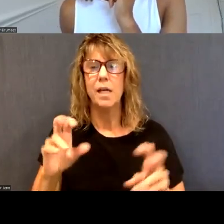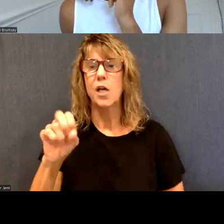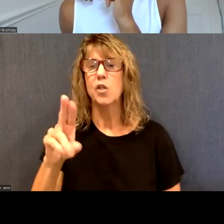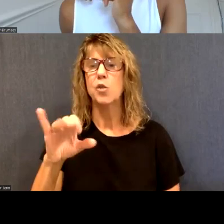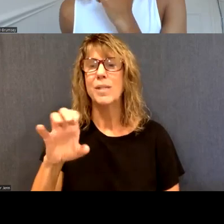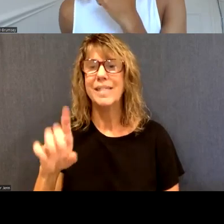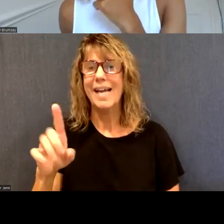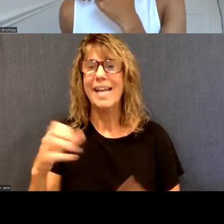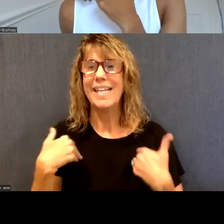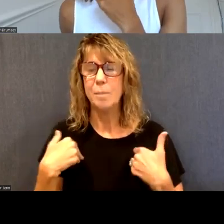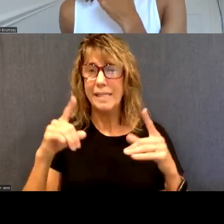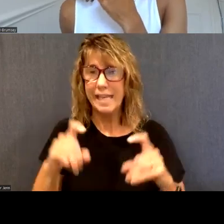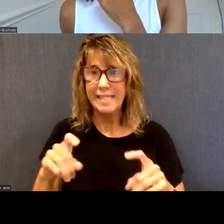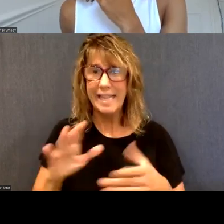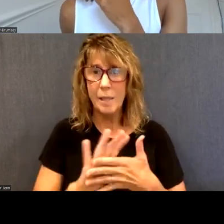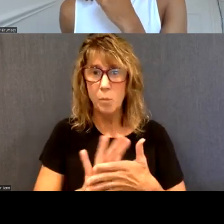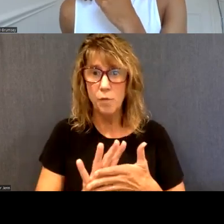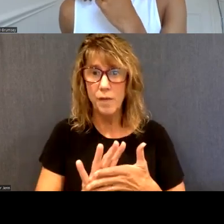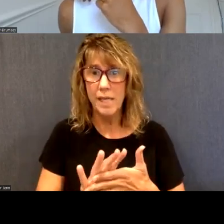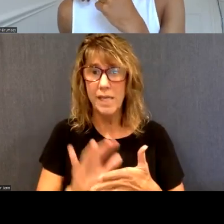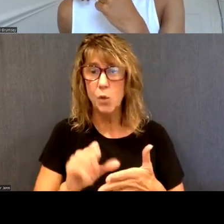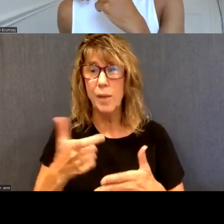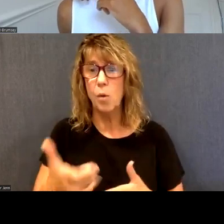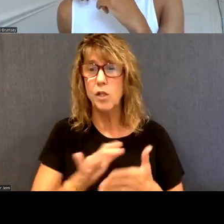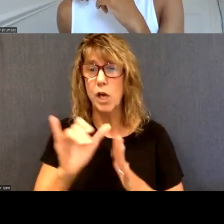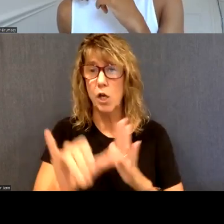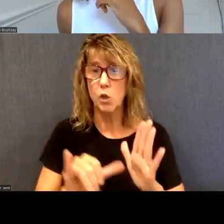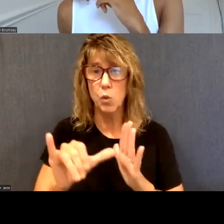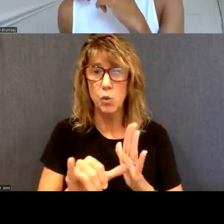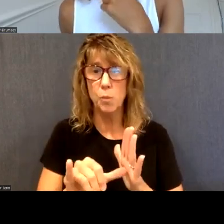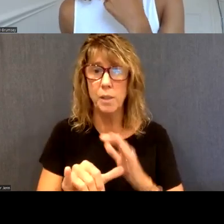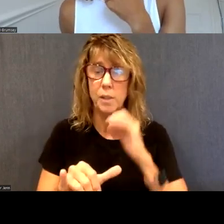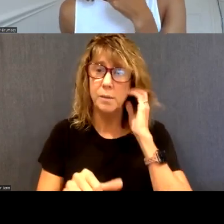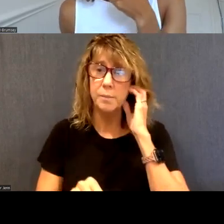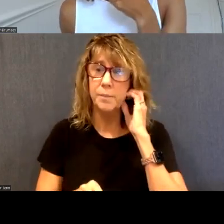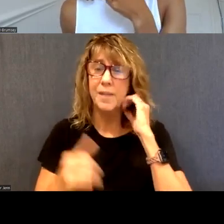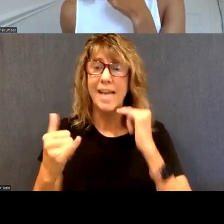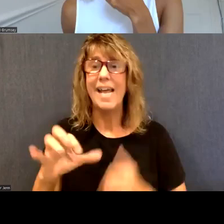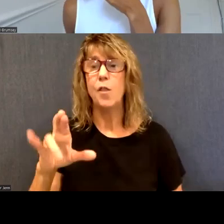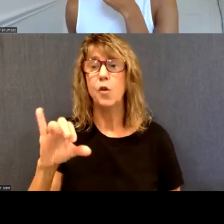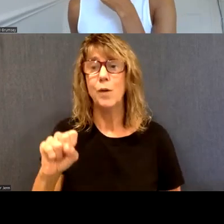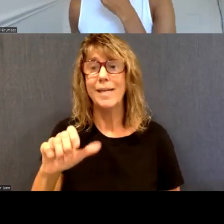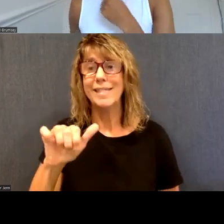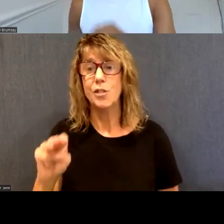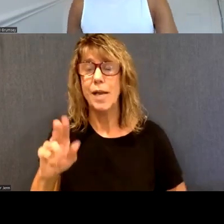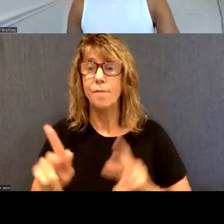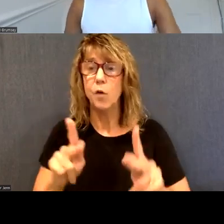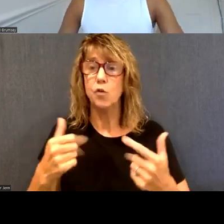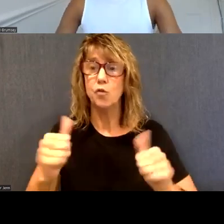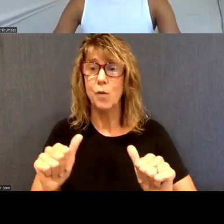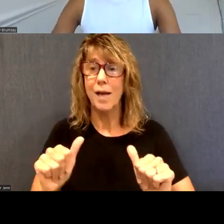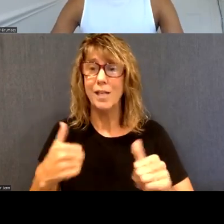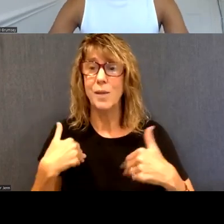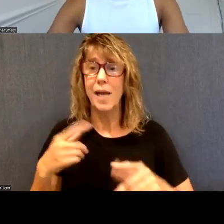movie that you can reach on YouTube. And now the crisis show folks are trying to hit a